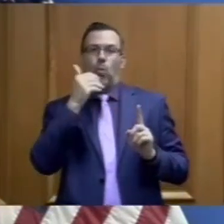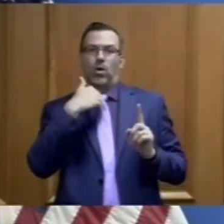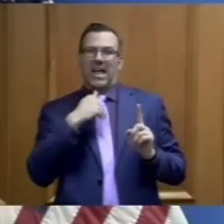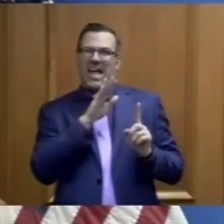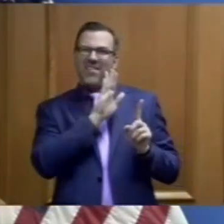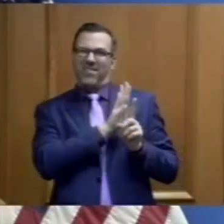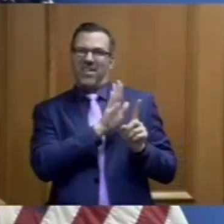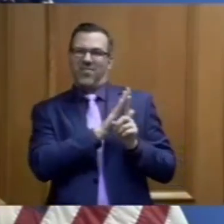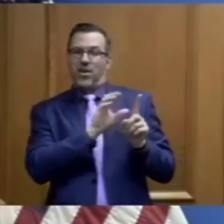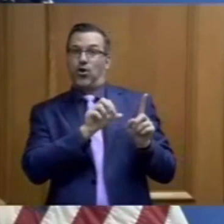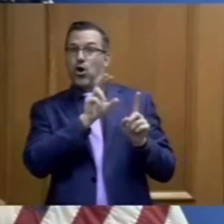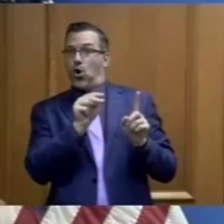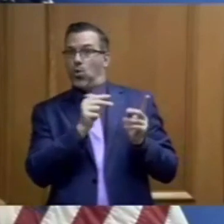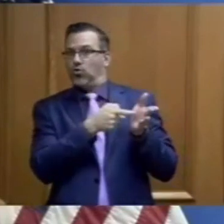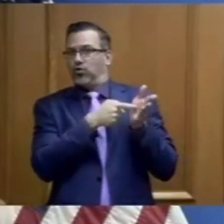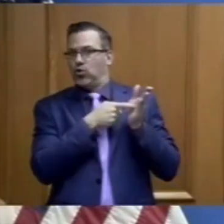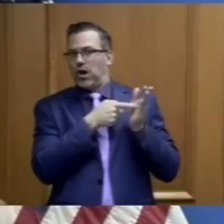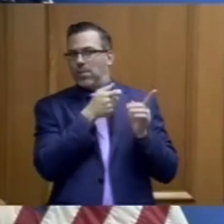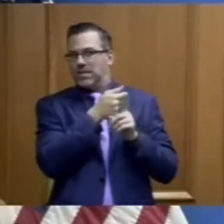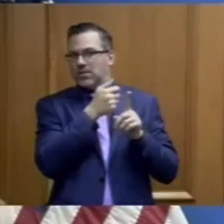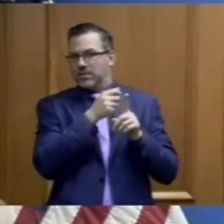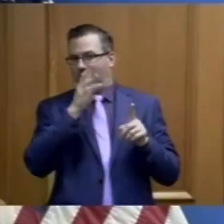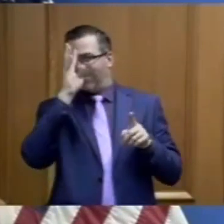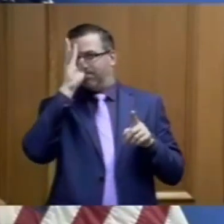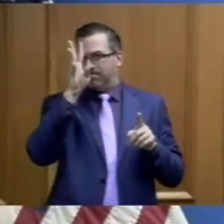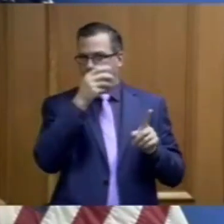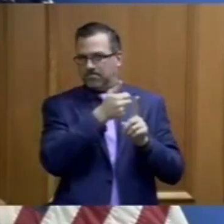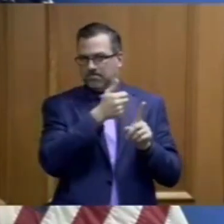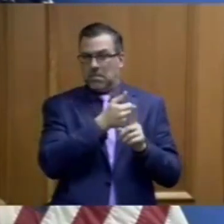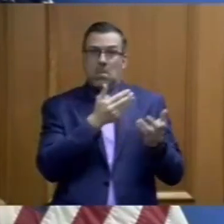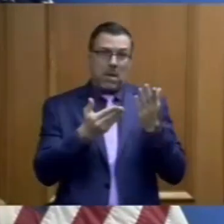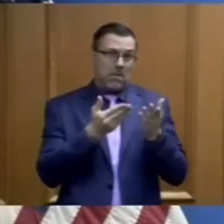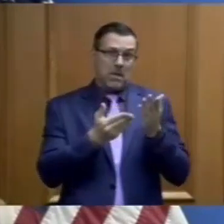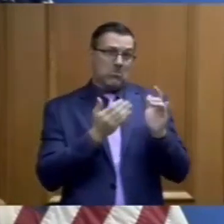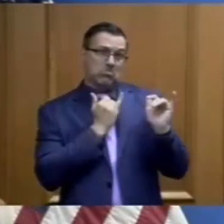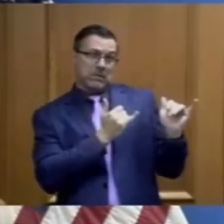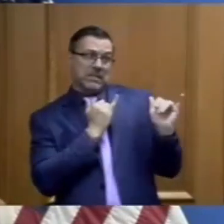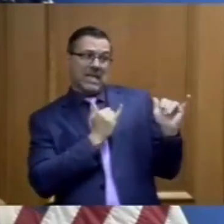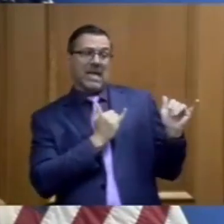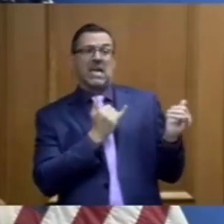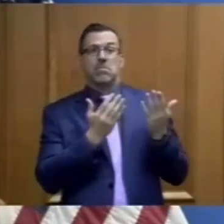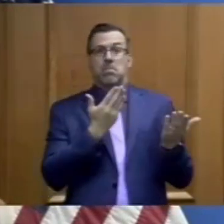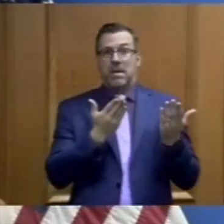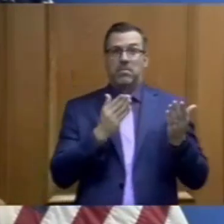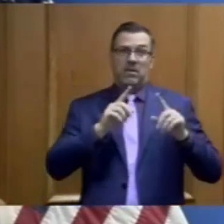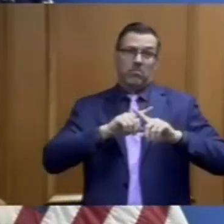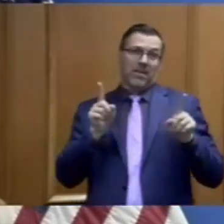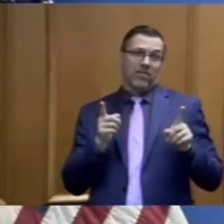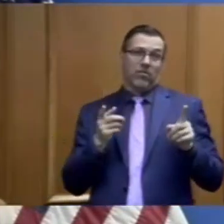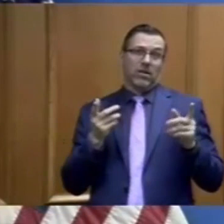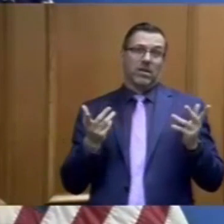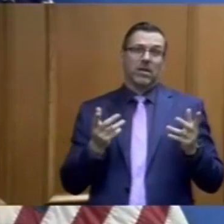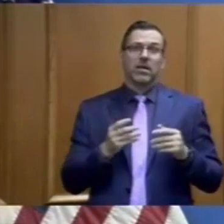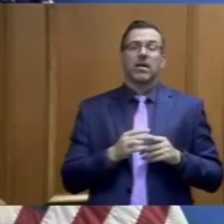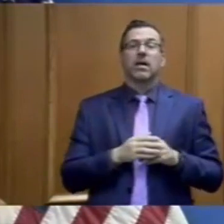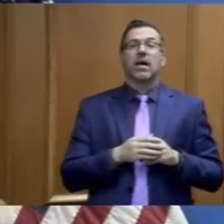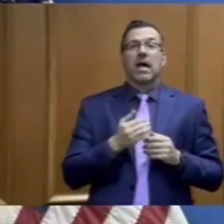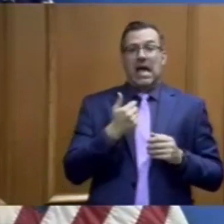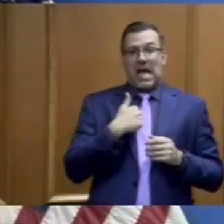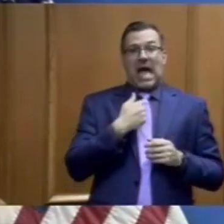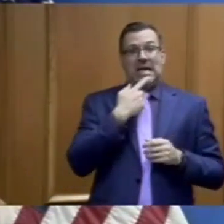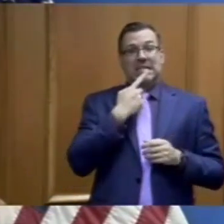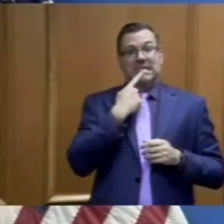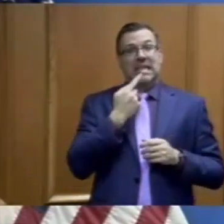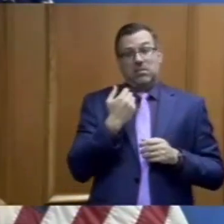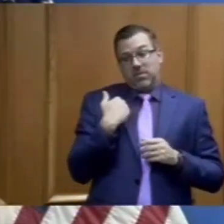requirements on their restaurants. They may be the same as ours. They may be a different timing than ours. As I said earlier, we're